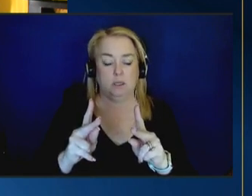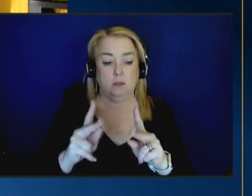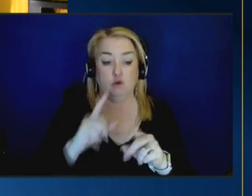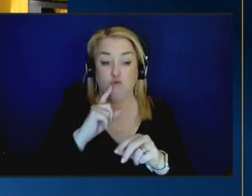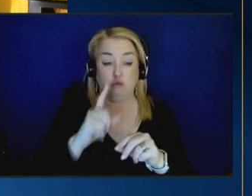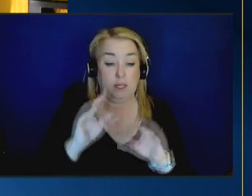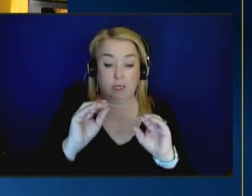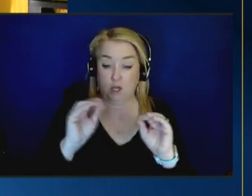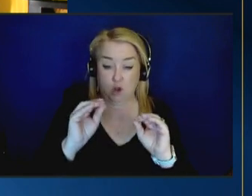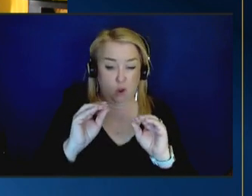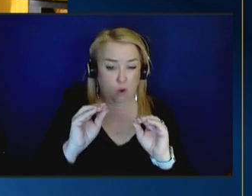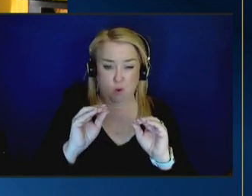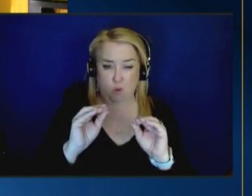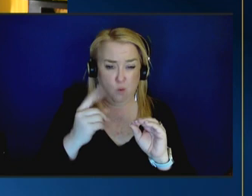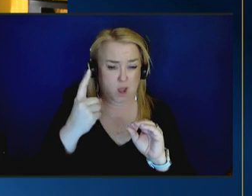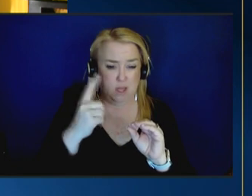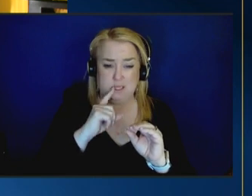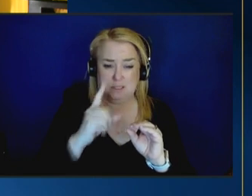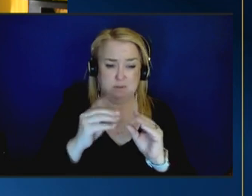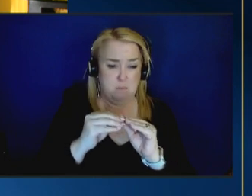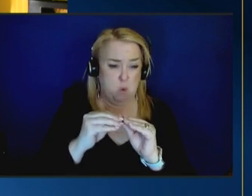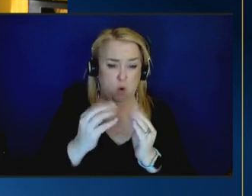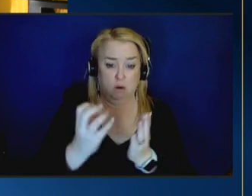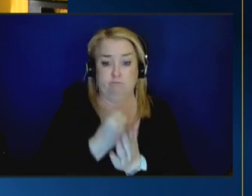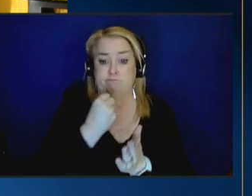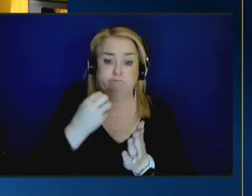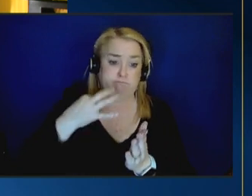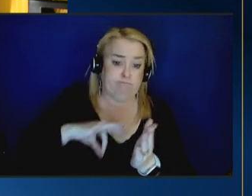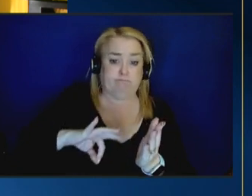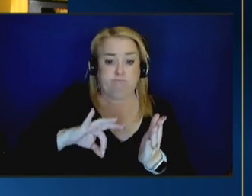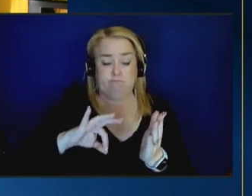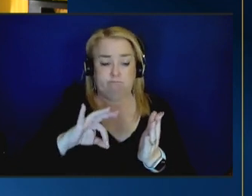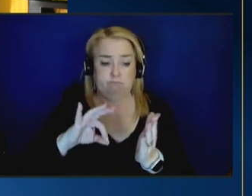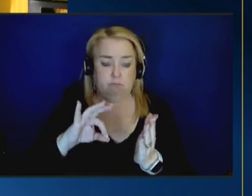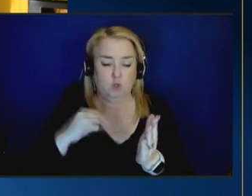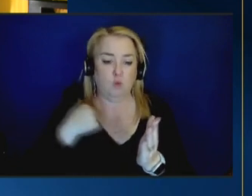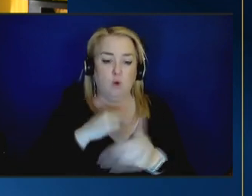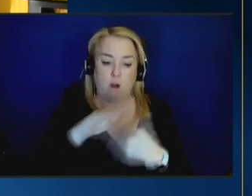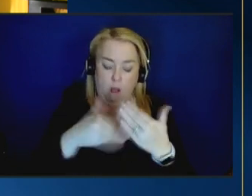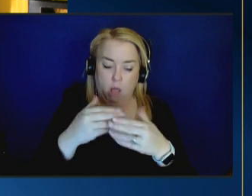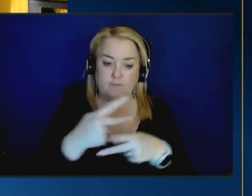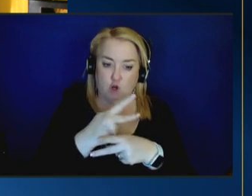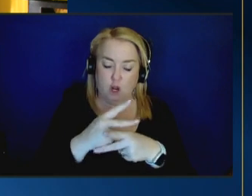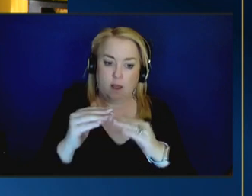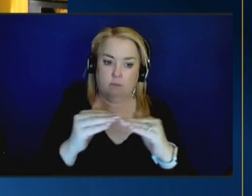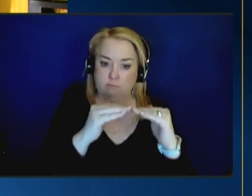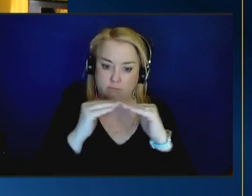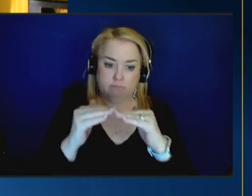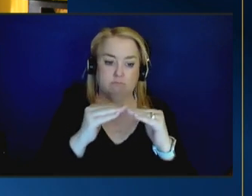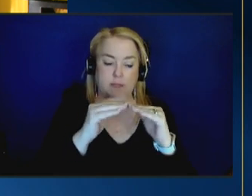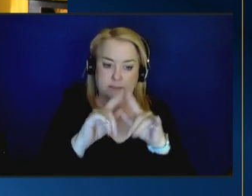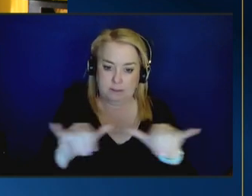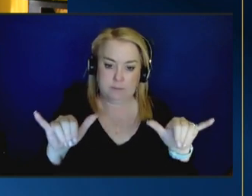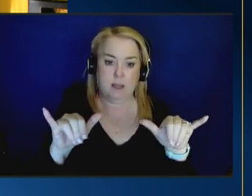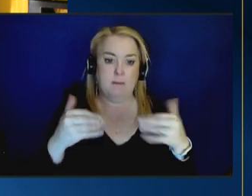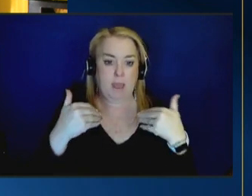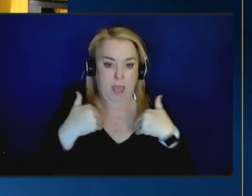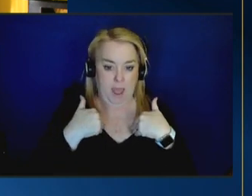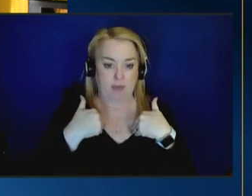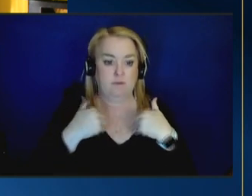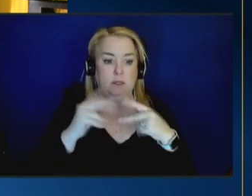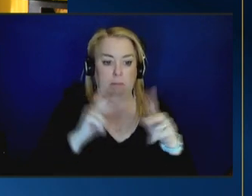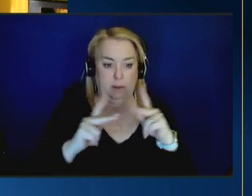advantage on family first or all figuring this out at the same time and so to have tribes at the table engaging these in these